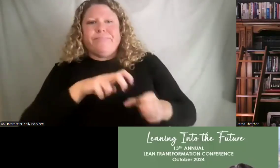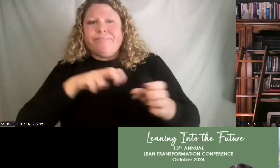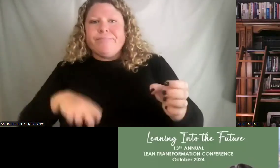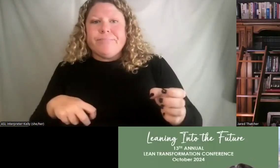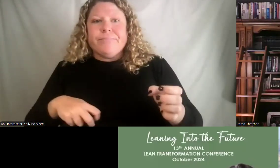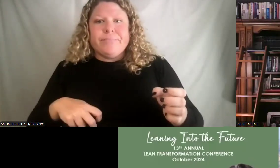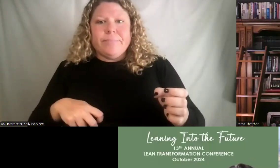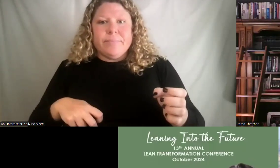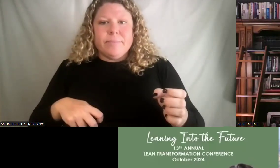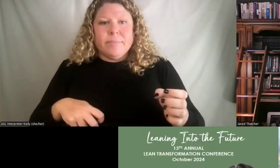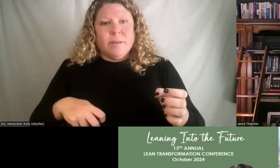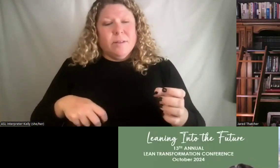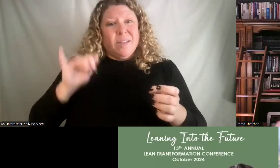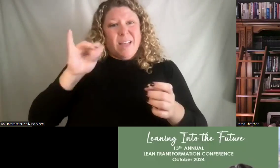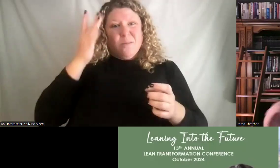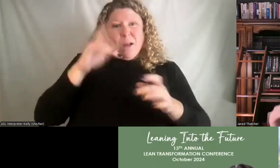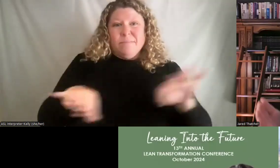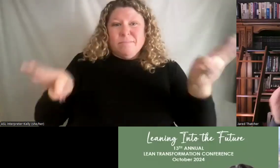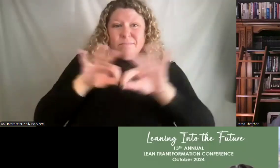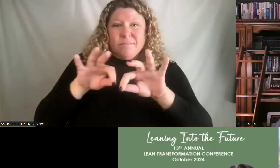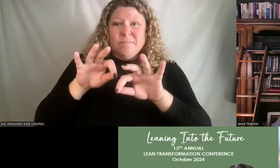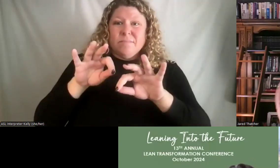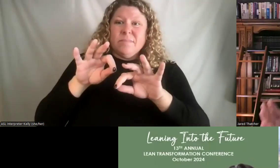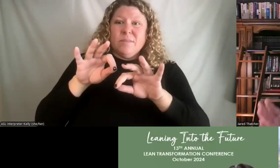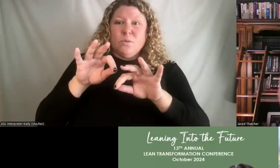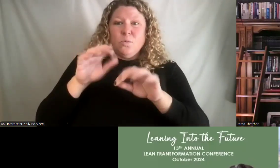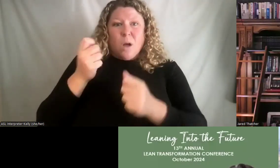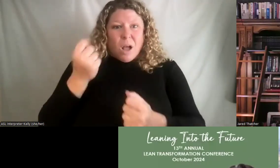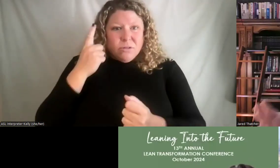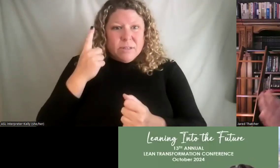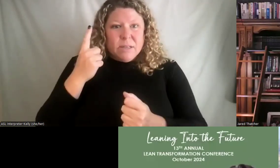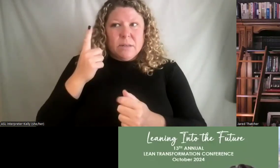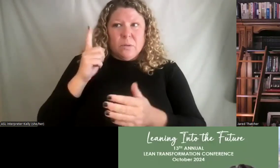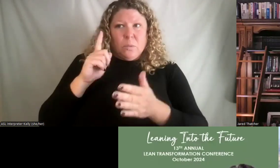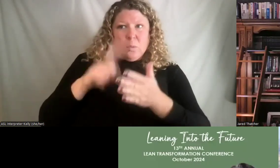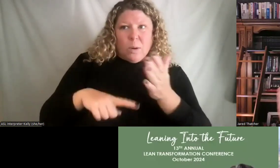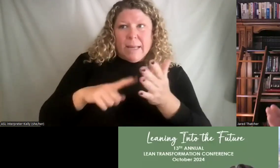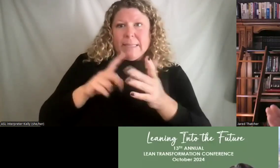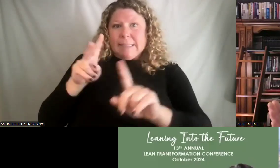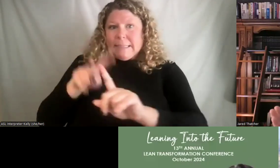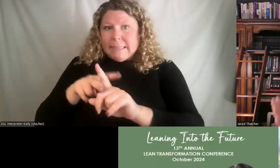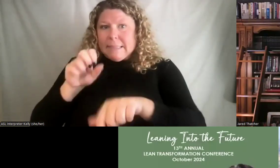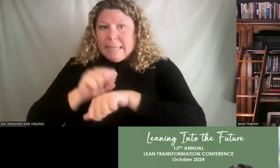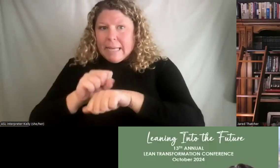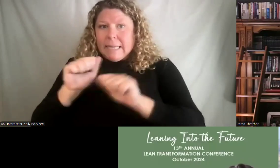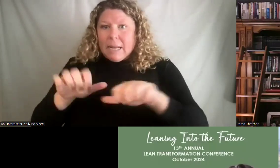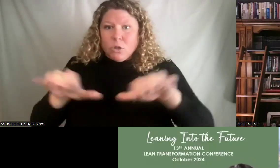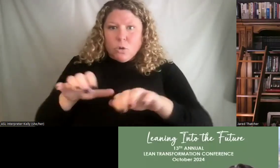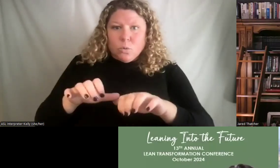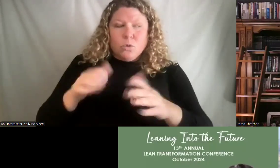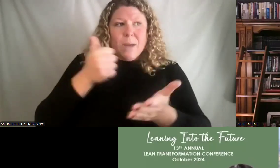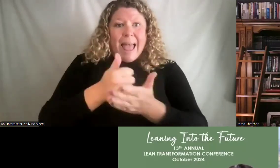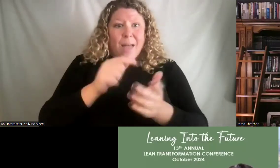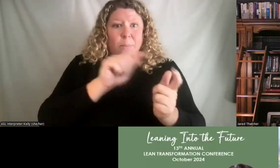a situational leadership model to understand that and be able to, like, what can I do? What tasks can I assign to move the person to that next